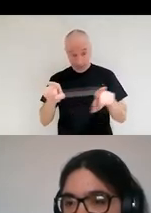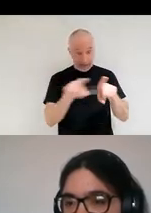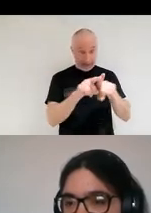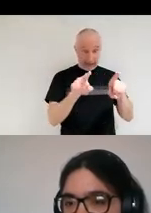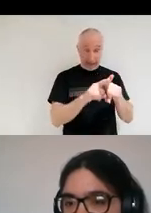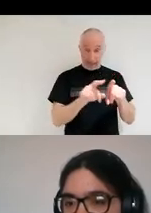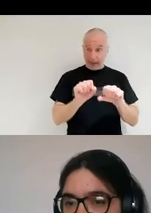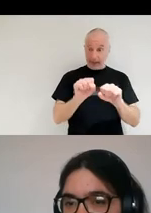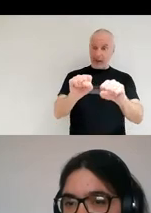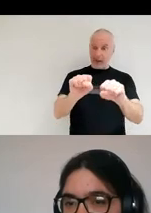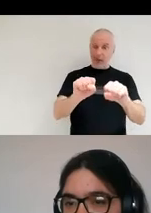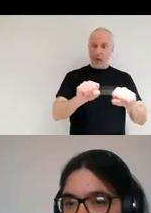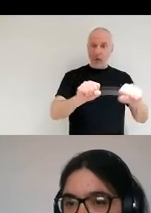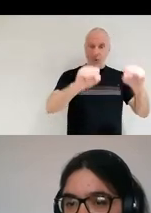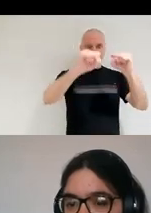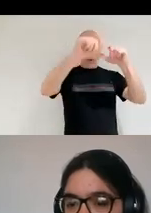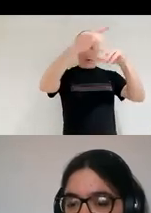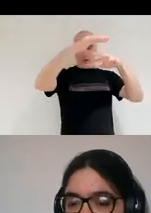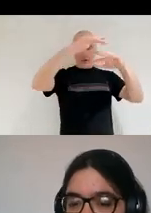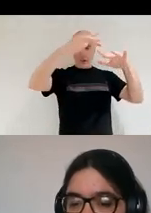intergalactic dust?